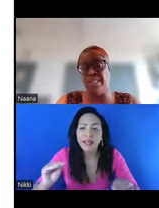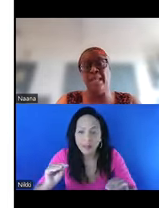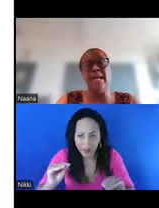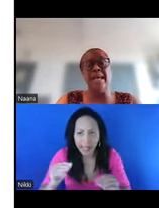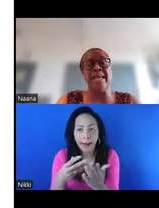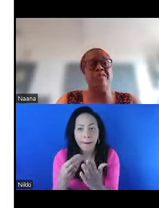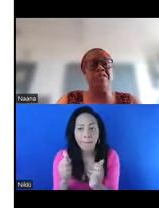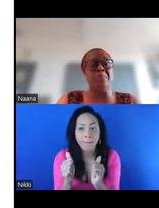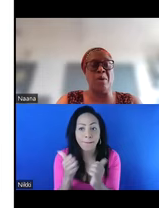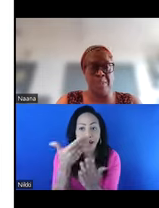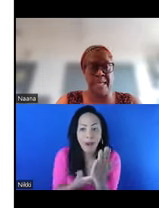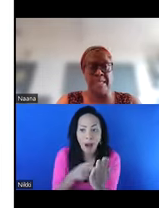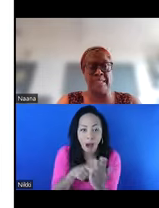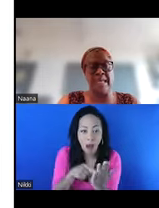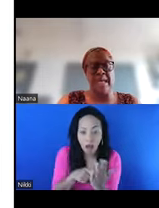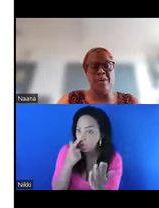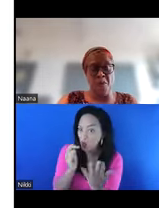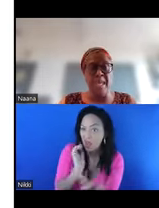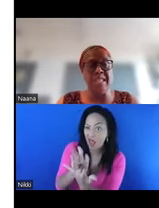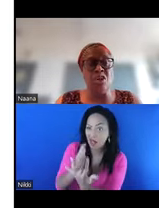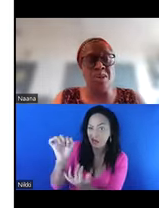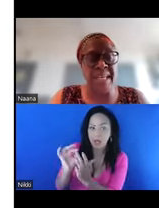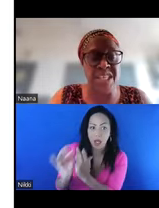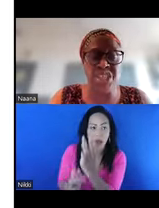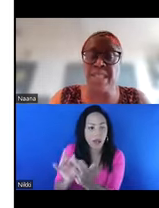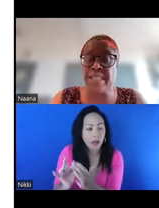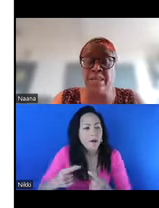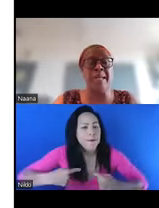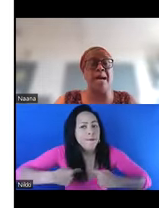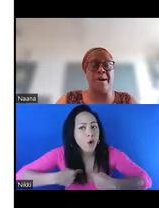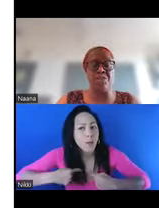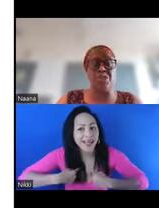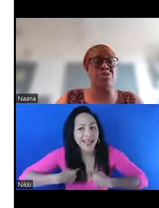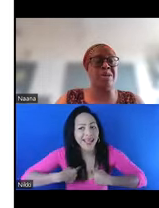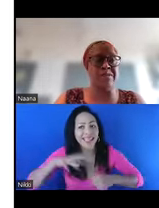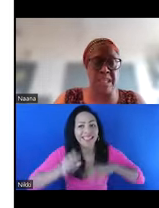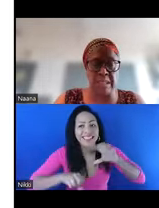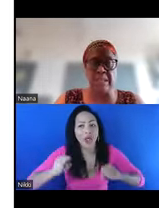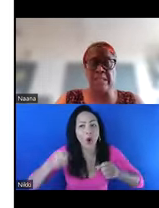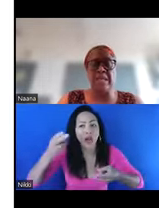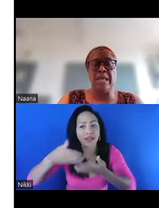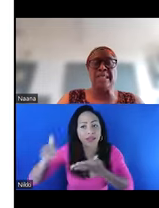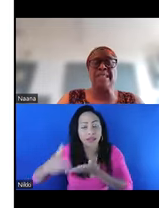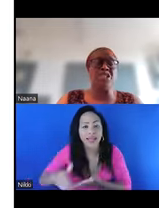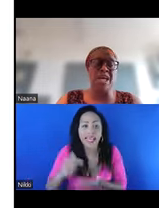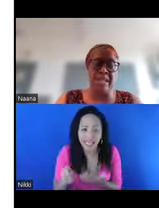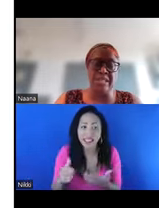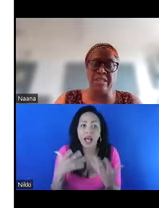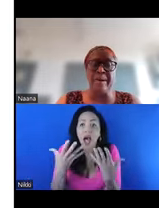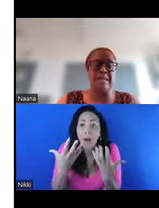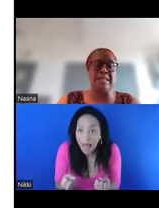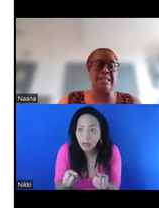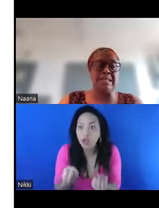you can actually get it from their website. For me, decolonization is simply about restorative justice. It's about